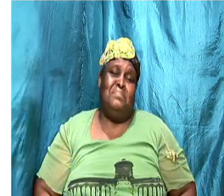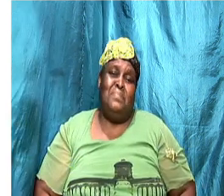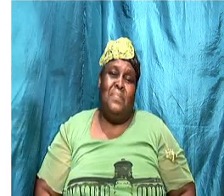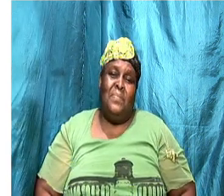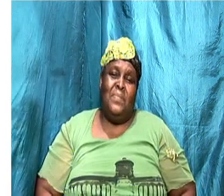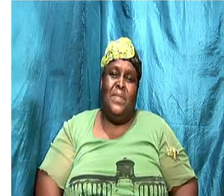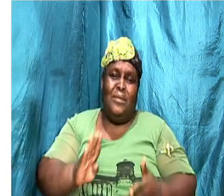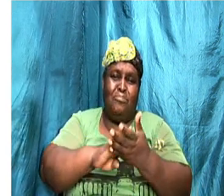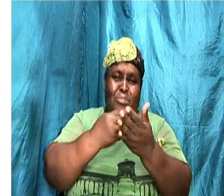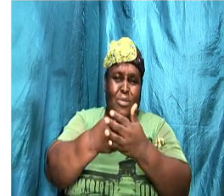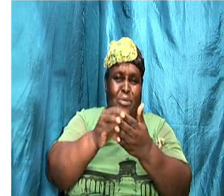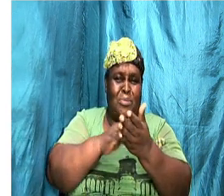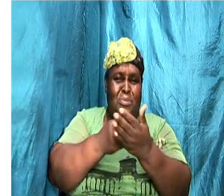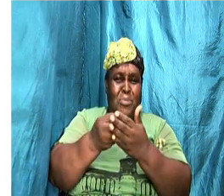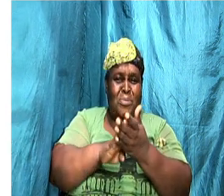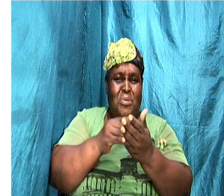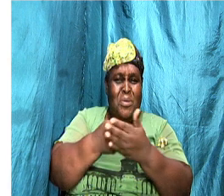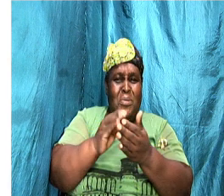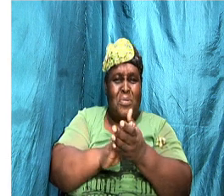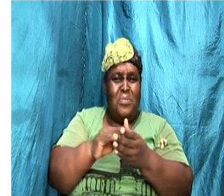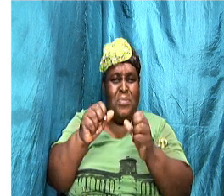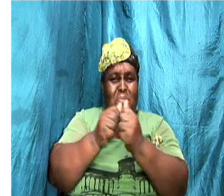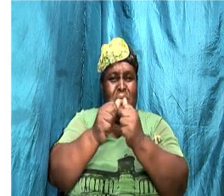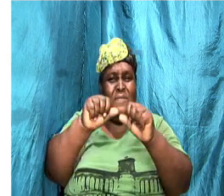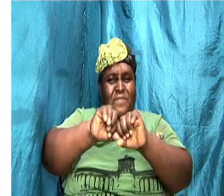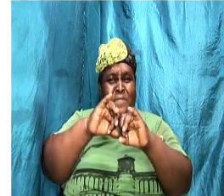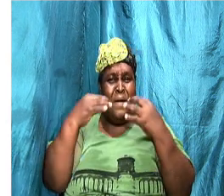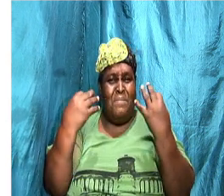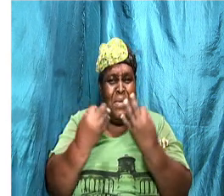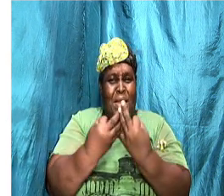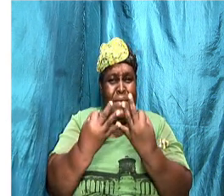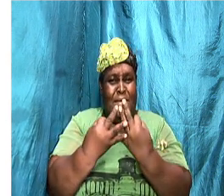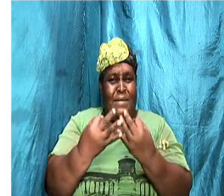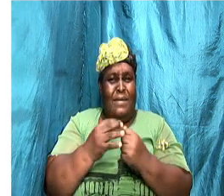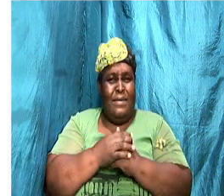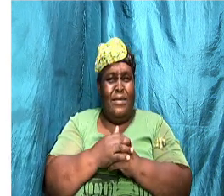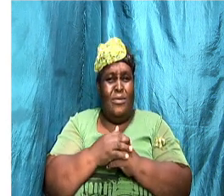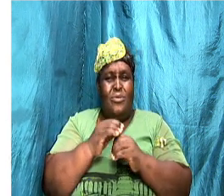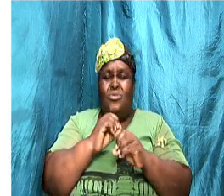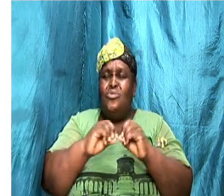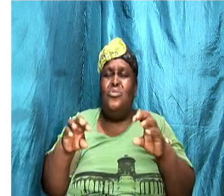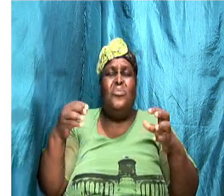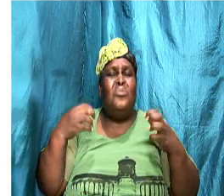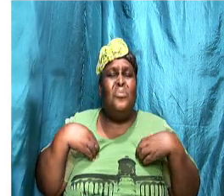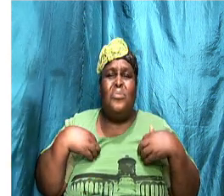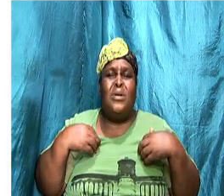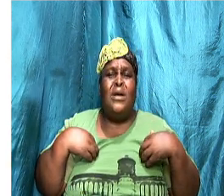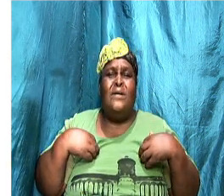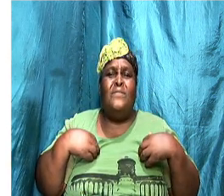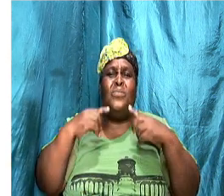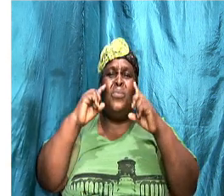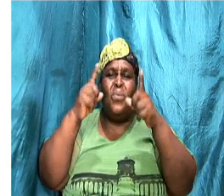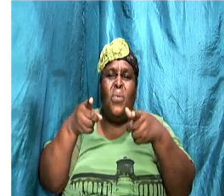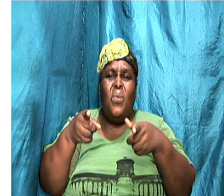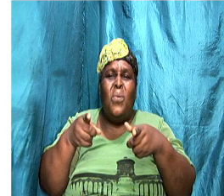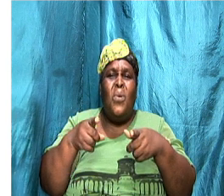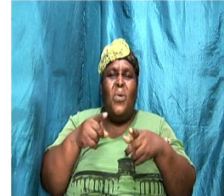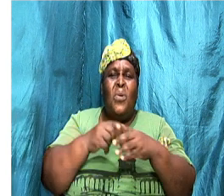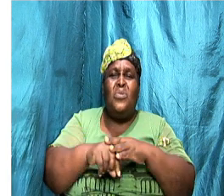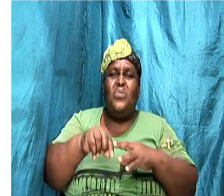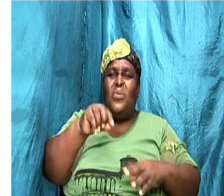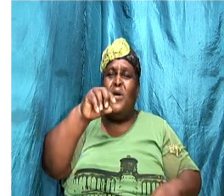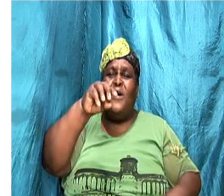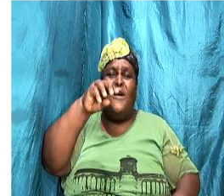cook a little pot with your family in the country with your spouse in the country you don't have to go to a four star or